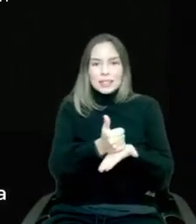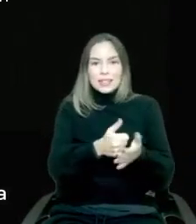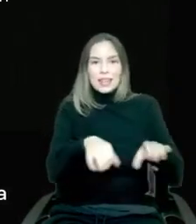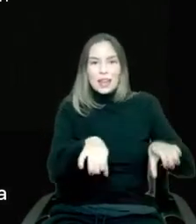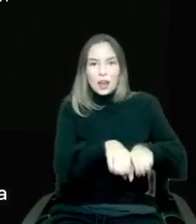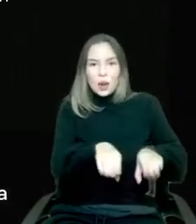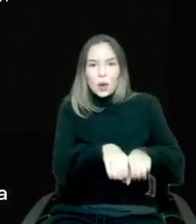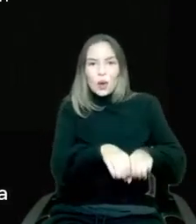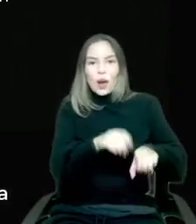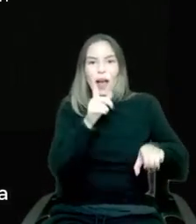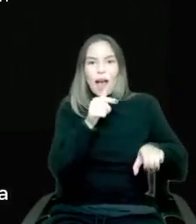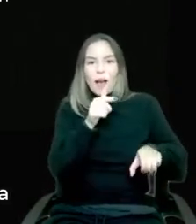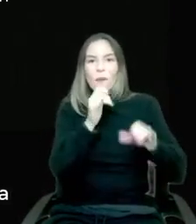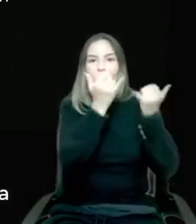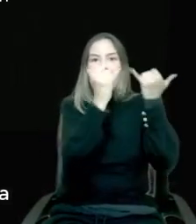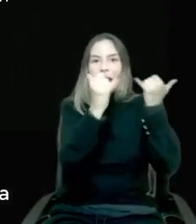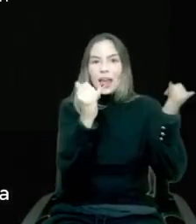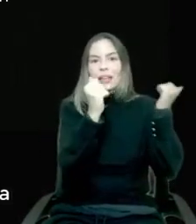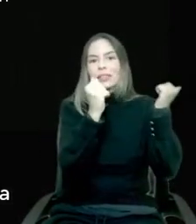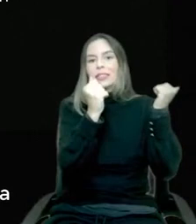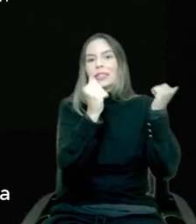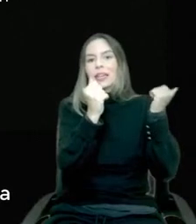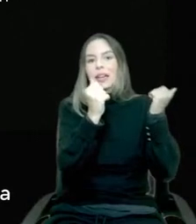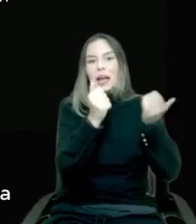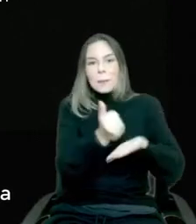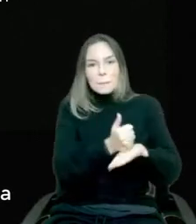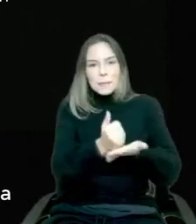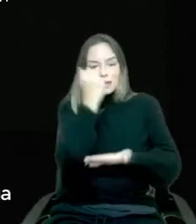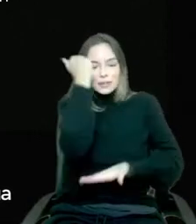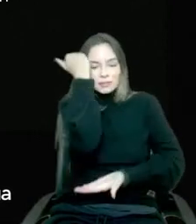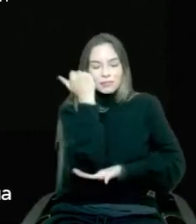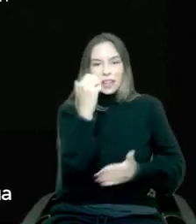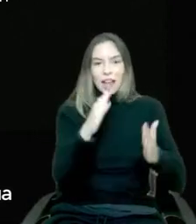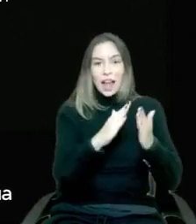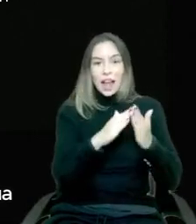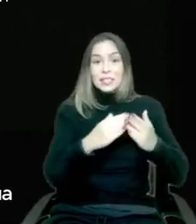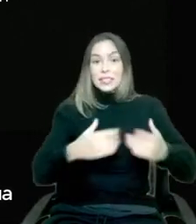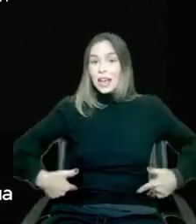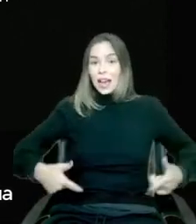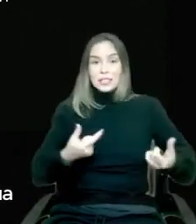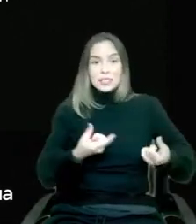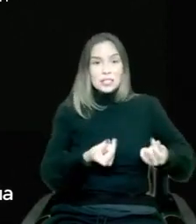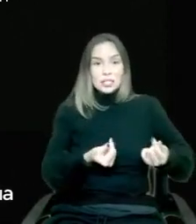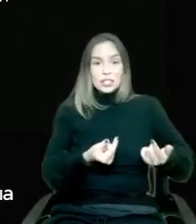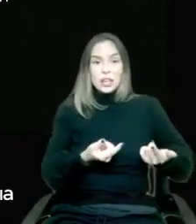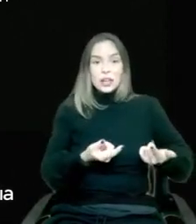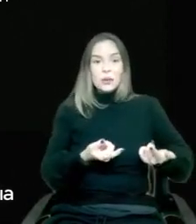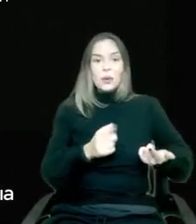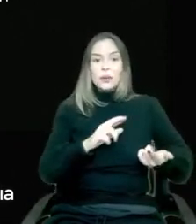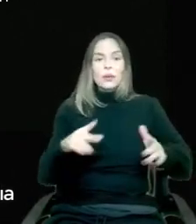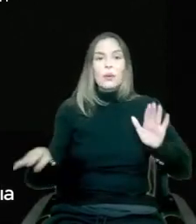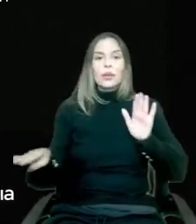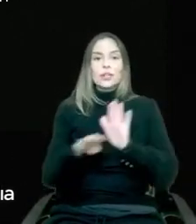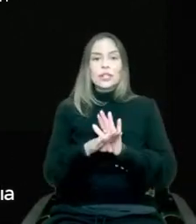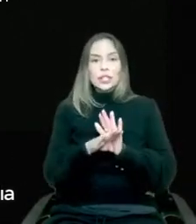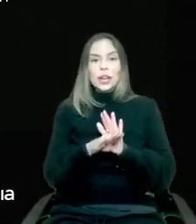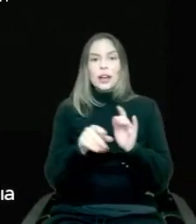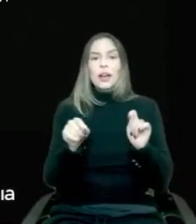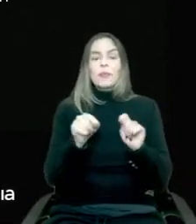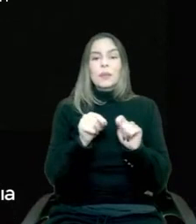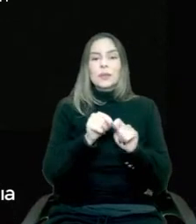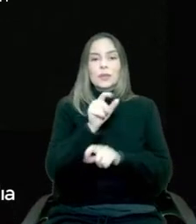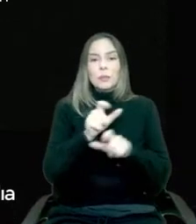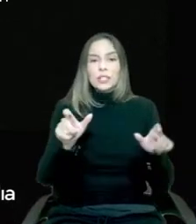foundation. And when you do something like that and you spend that large amount of money, you're not bringing people over to say, hey, do you want to come underneath the house and look at my